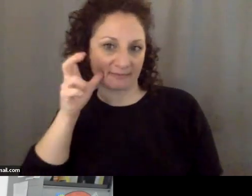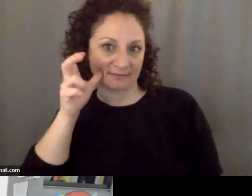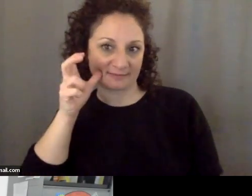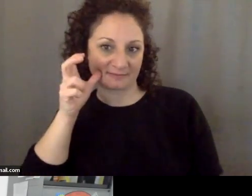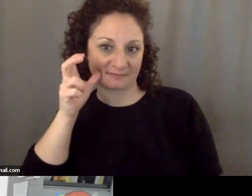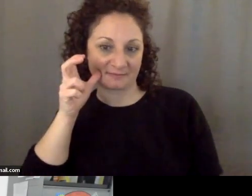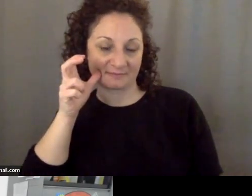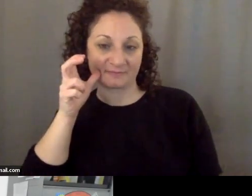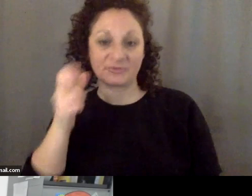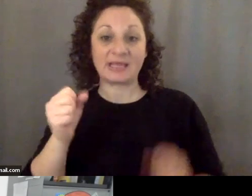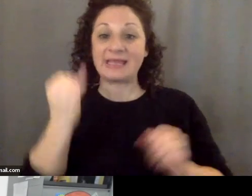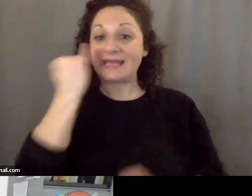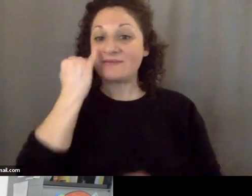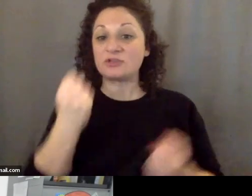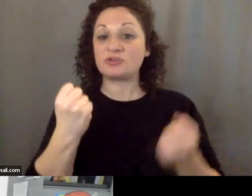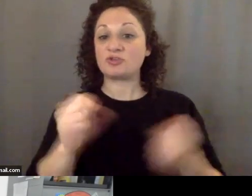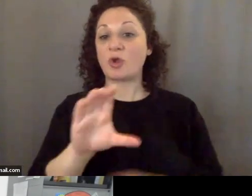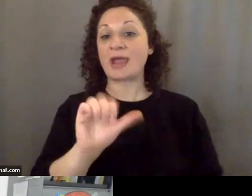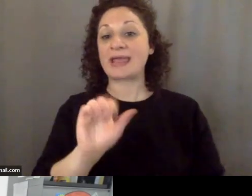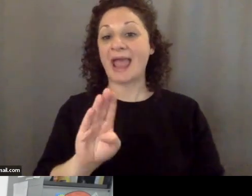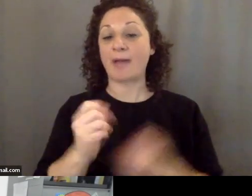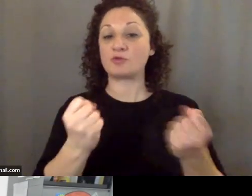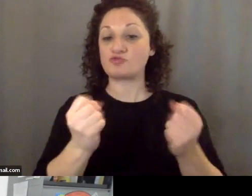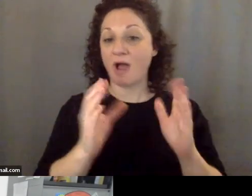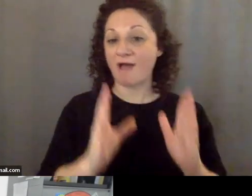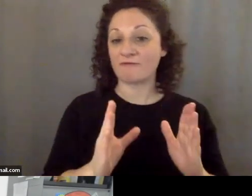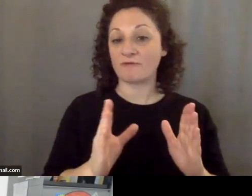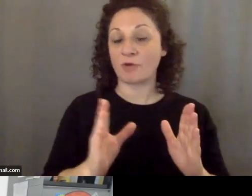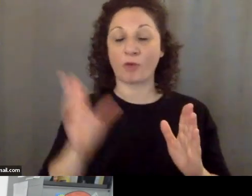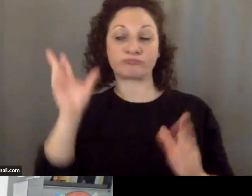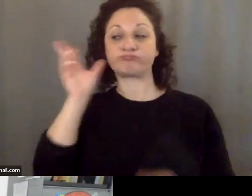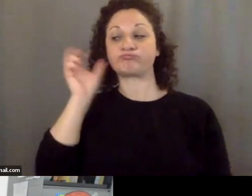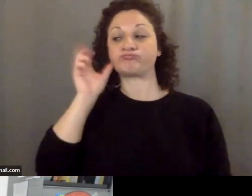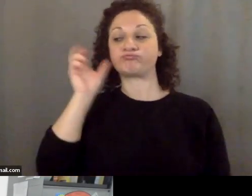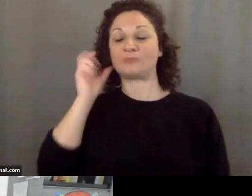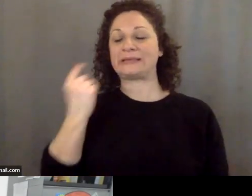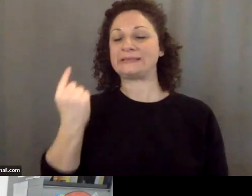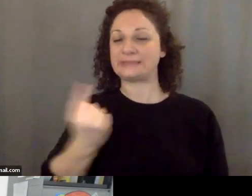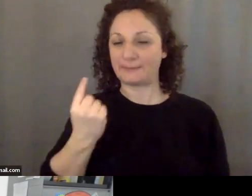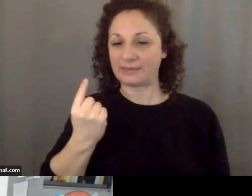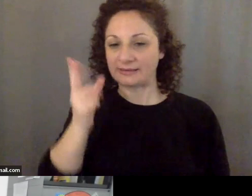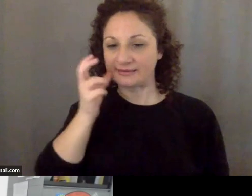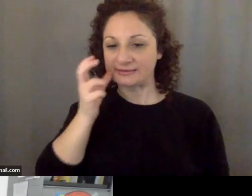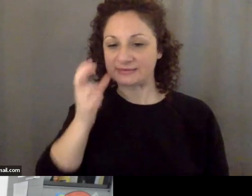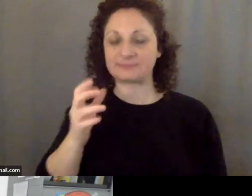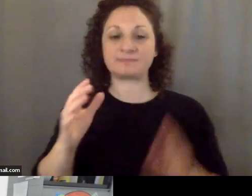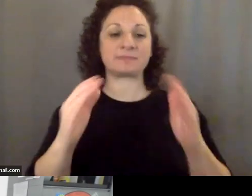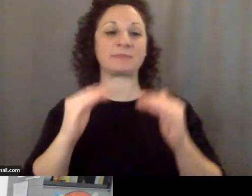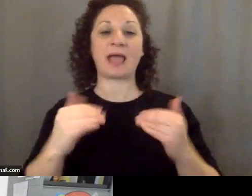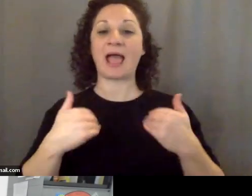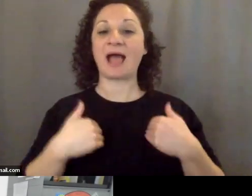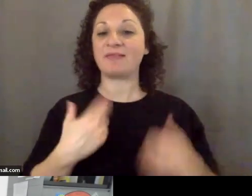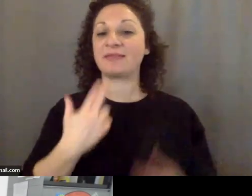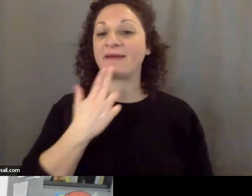your cab driver or something like that. And then there is the honey trap where